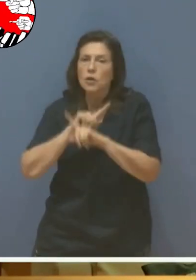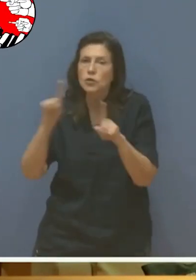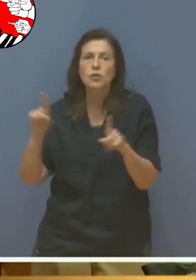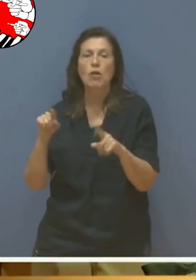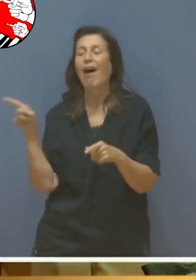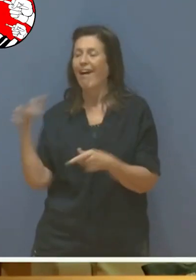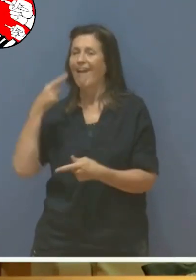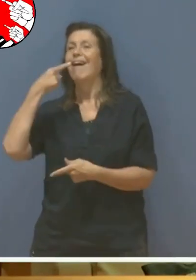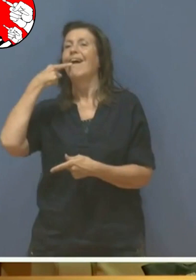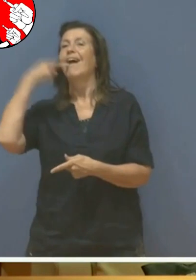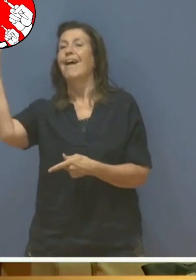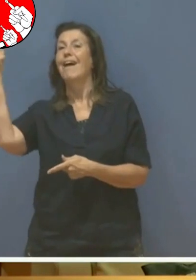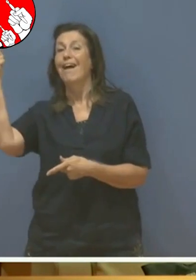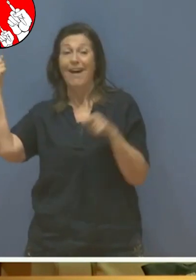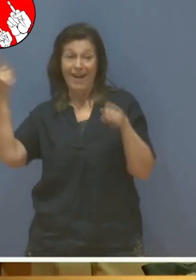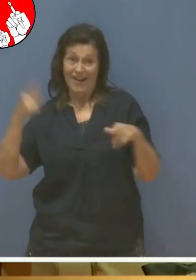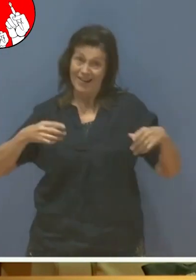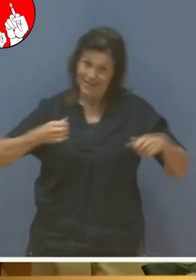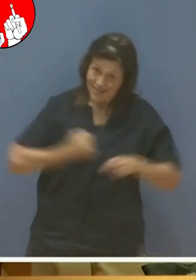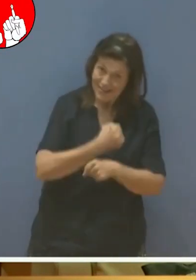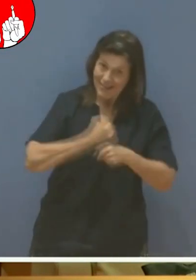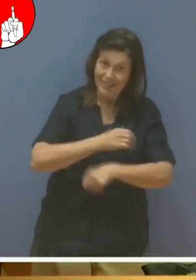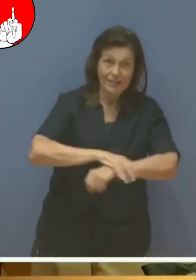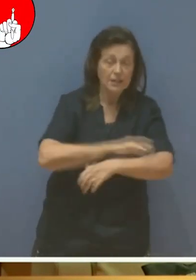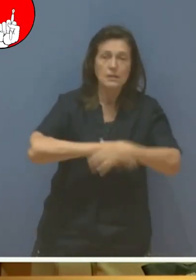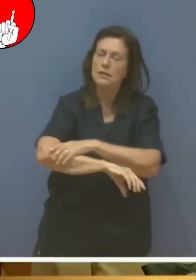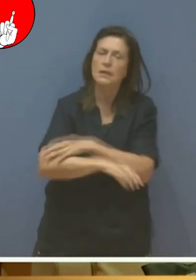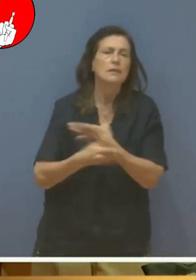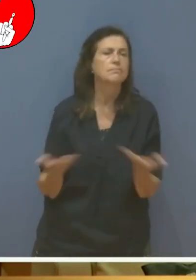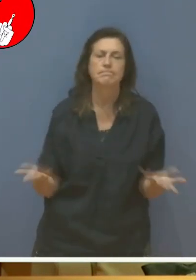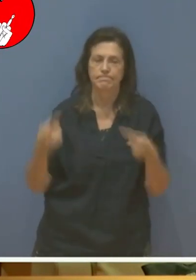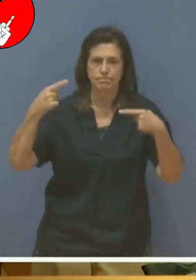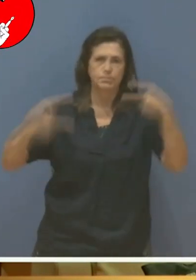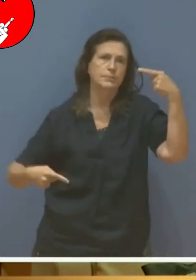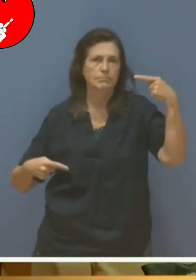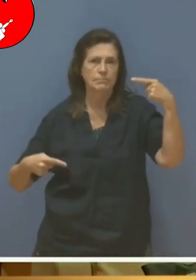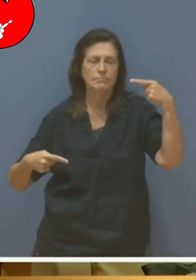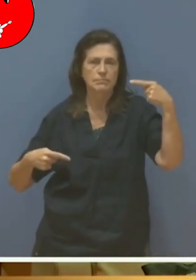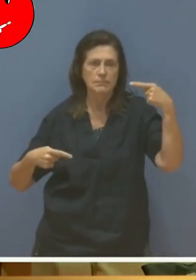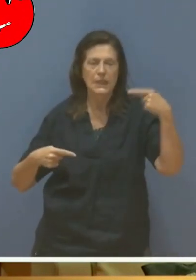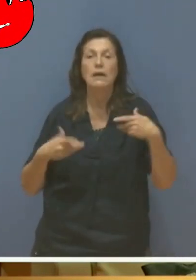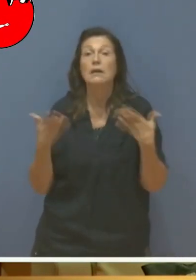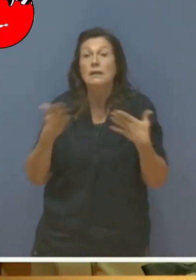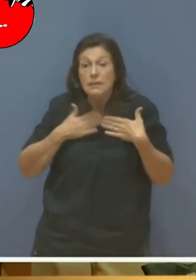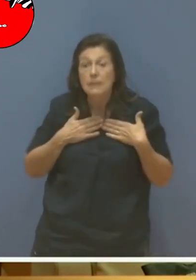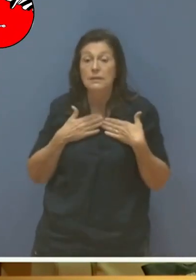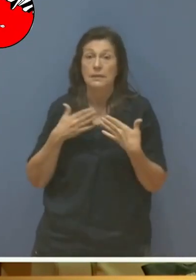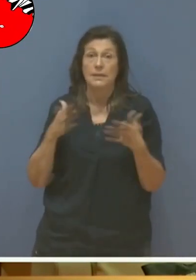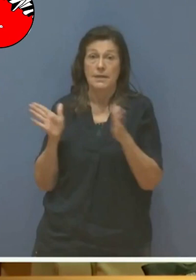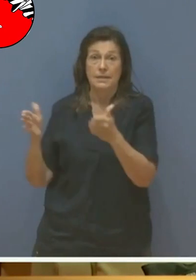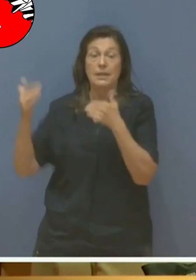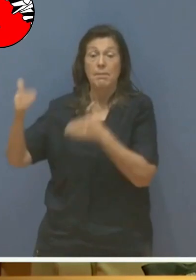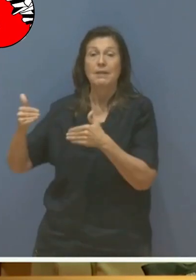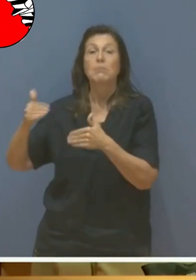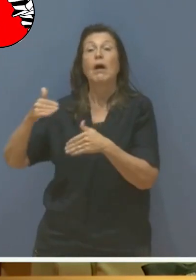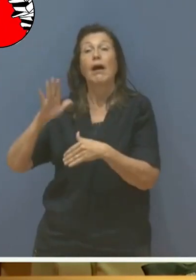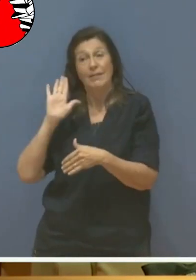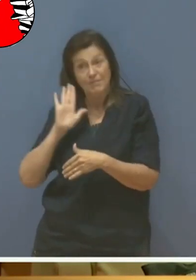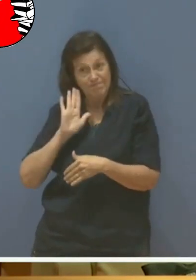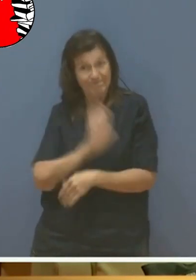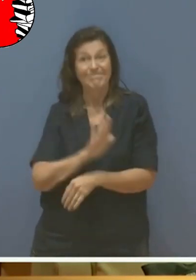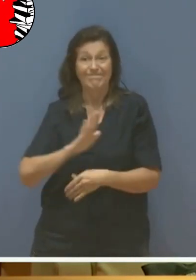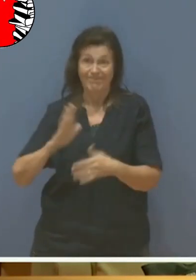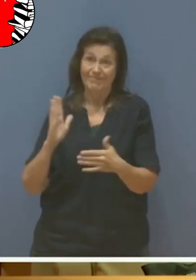and are the main obstacle to the right to development. Previously, the specific government department for Indigenous Peoples